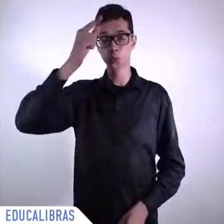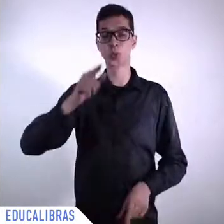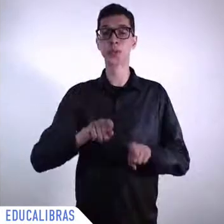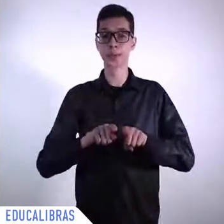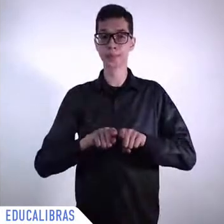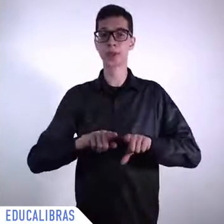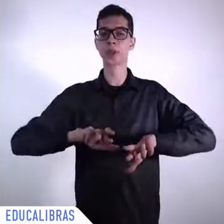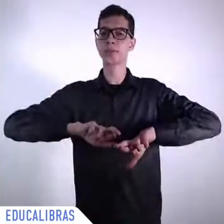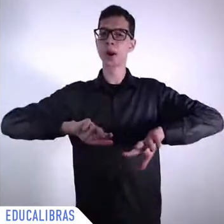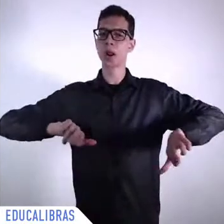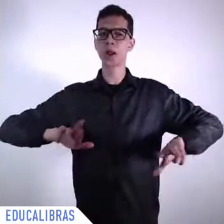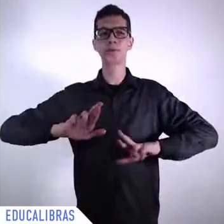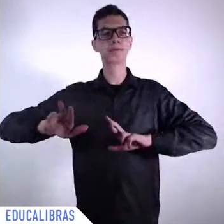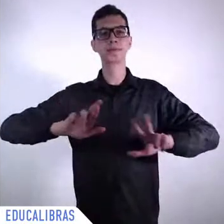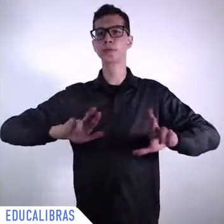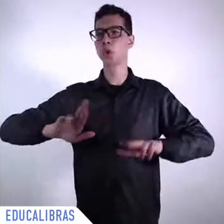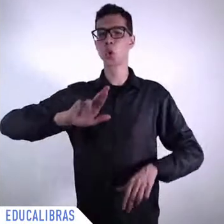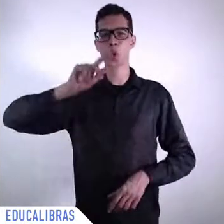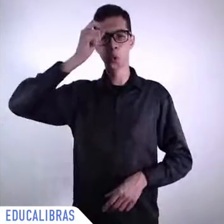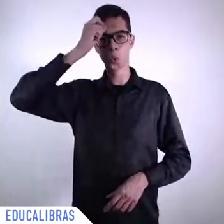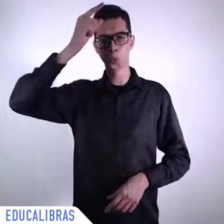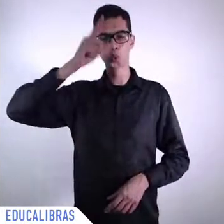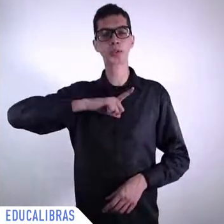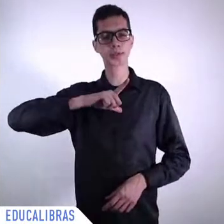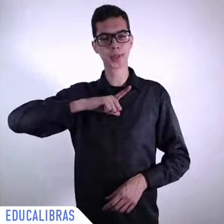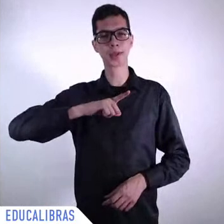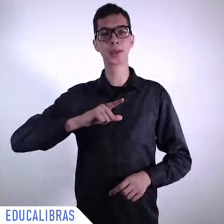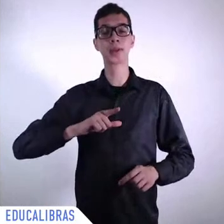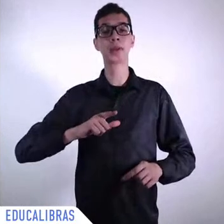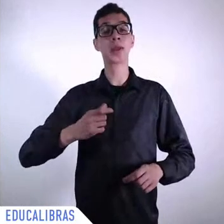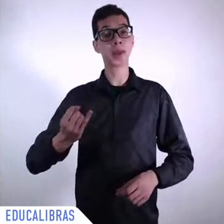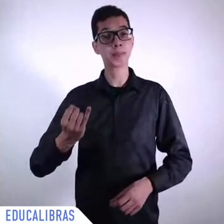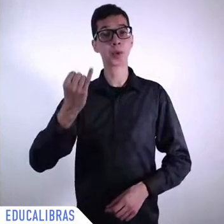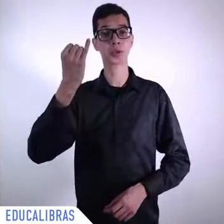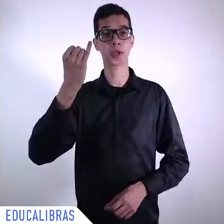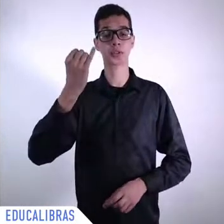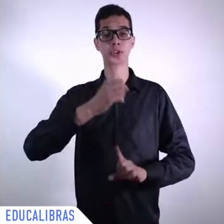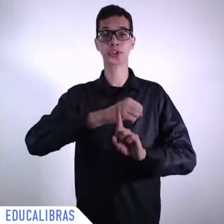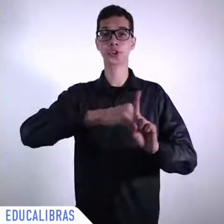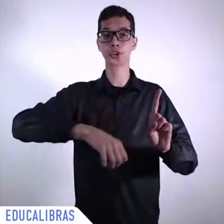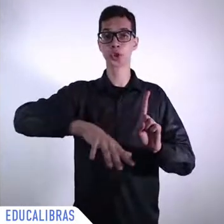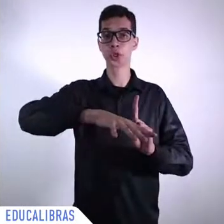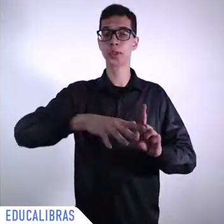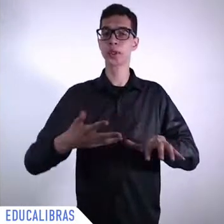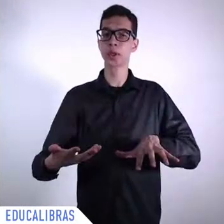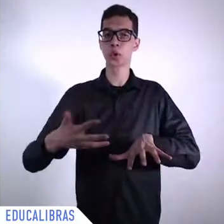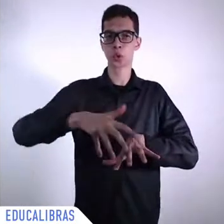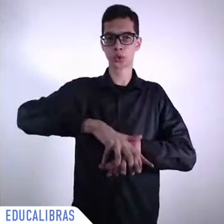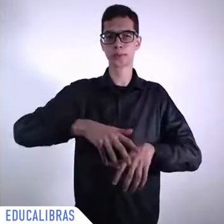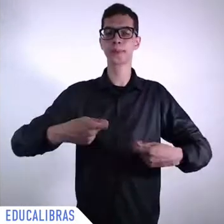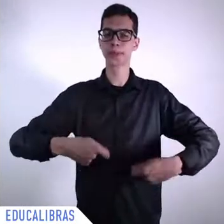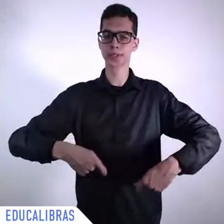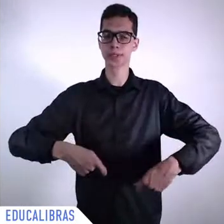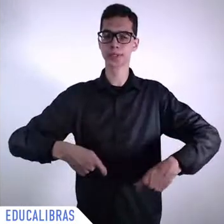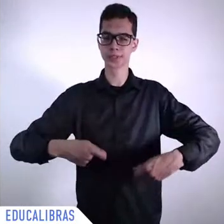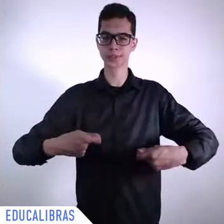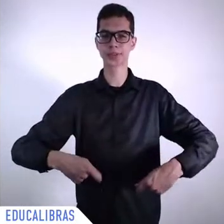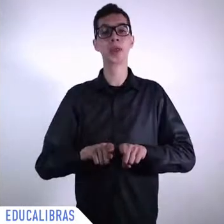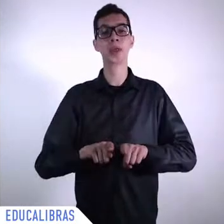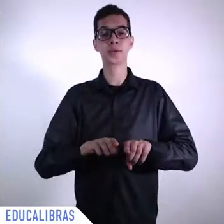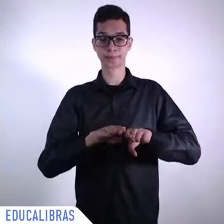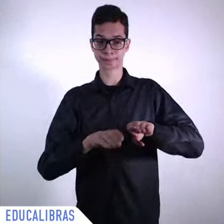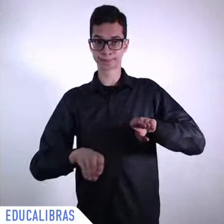the social inclusion and for overcoming these big inequalities be it from the point of view of systematic